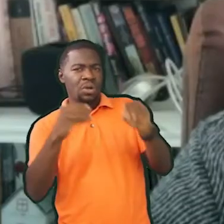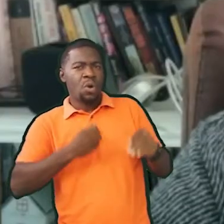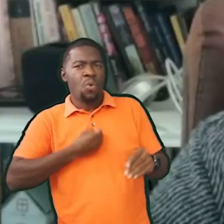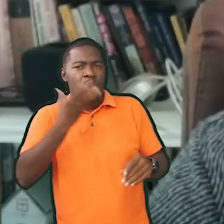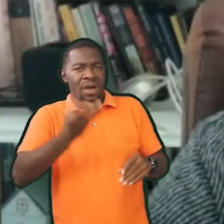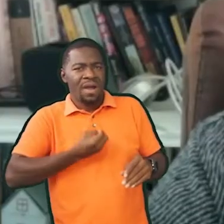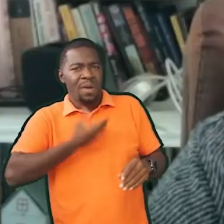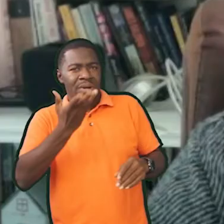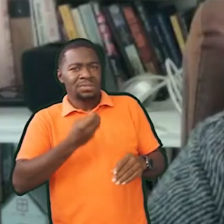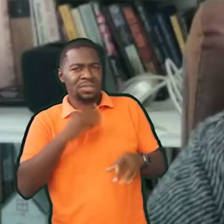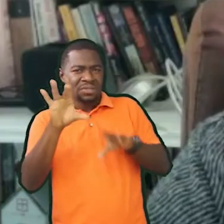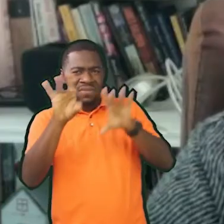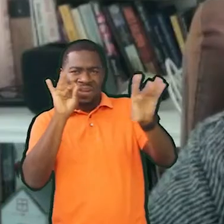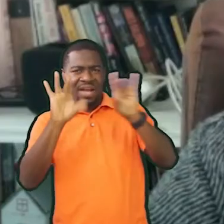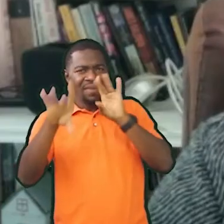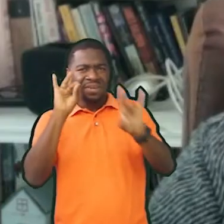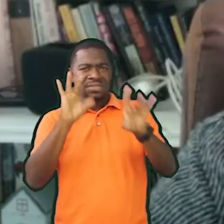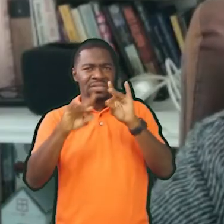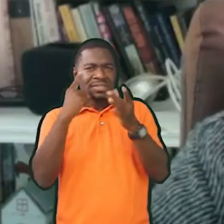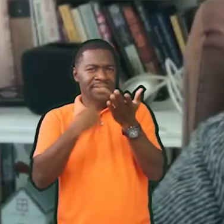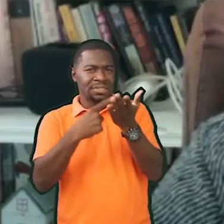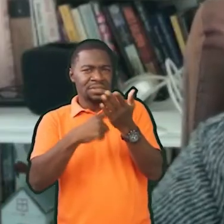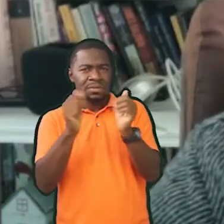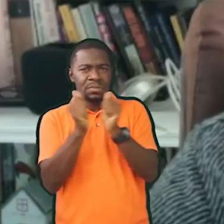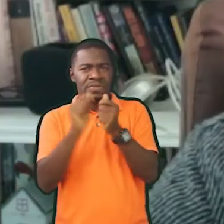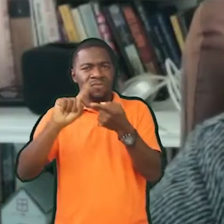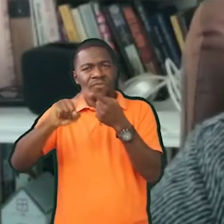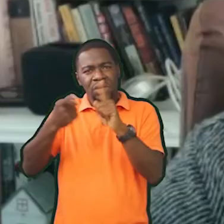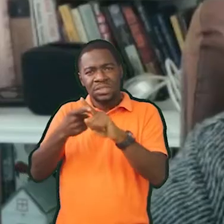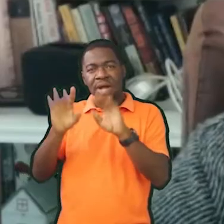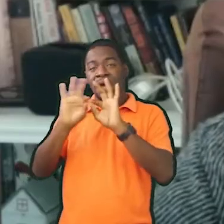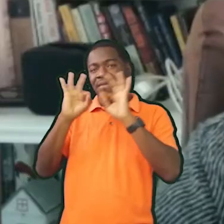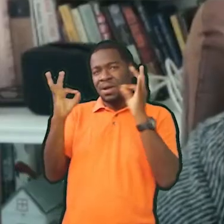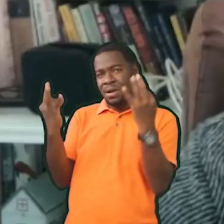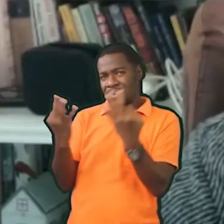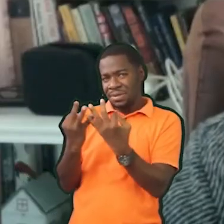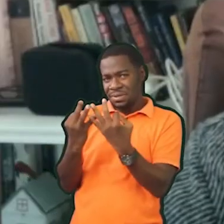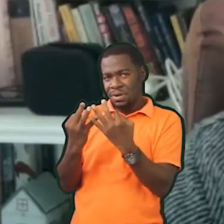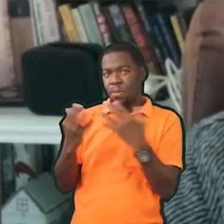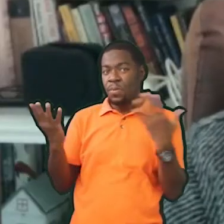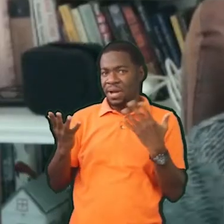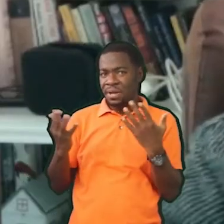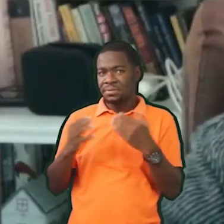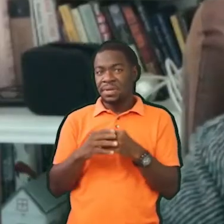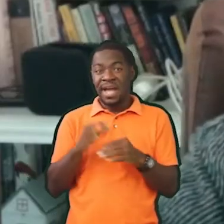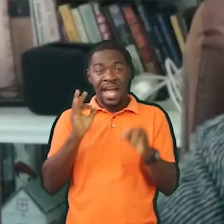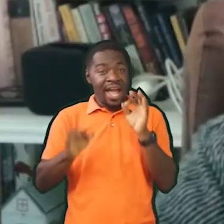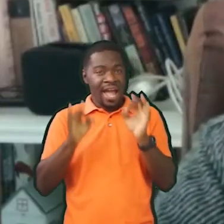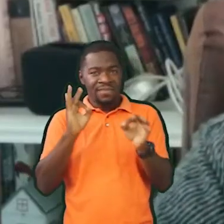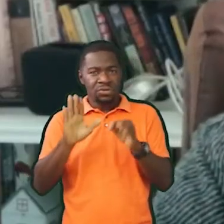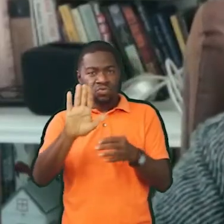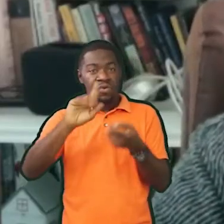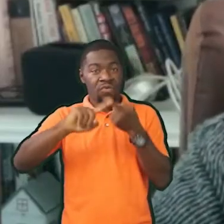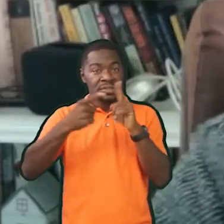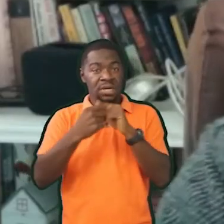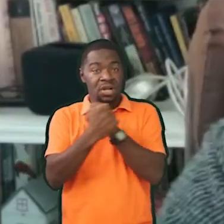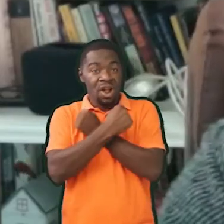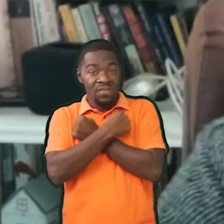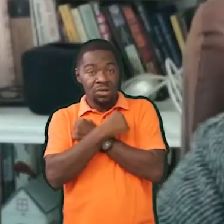to, you know, write their own stories, share their stories, explore them with their friends, with their families, with their